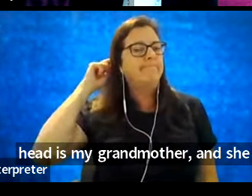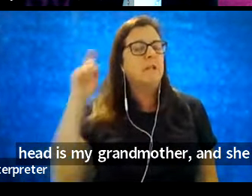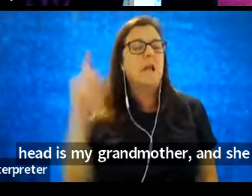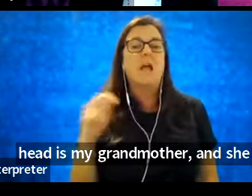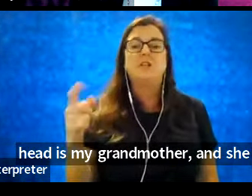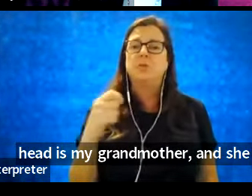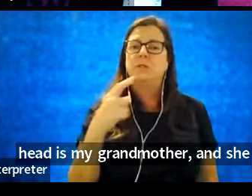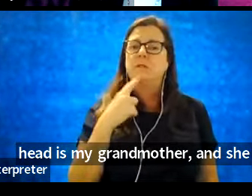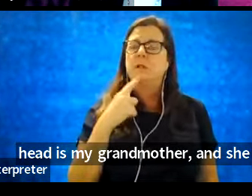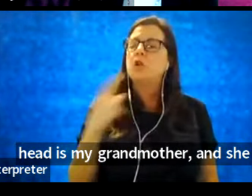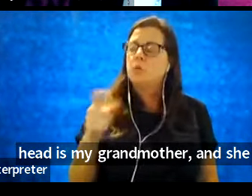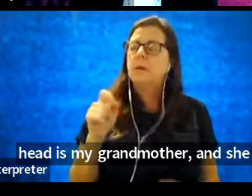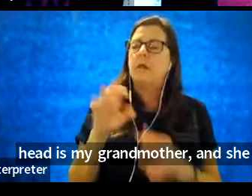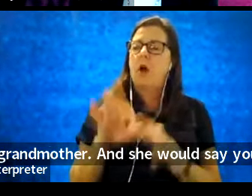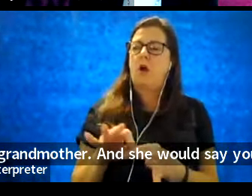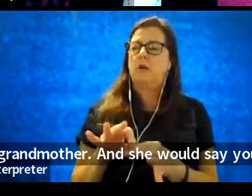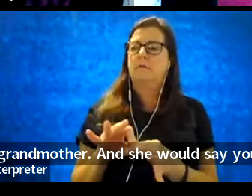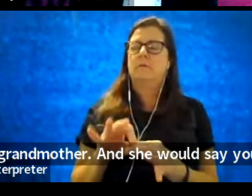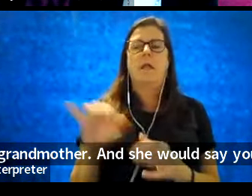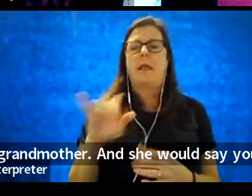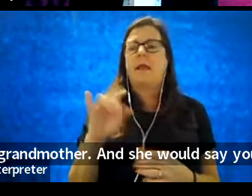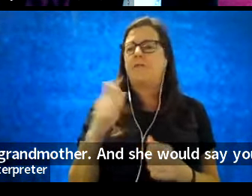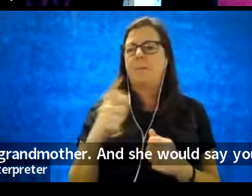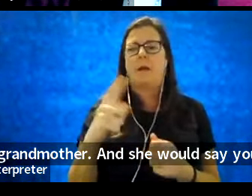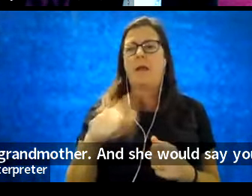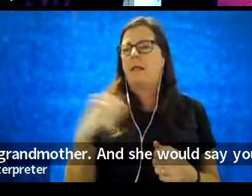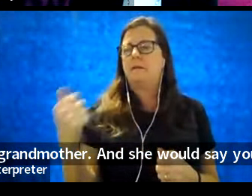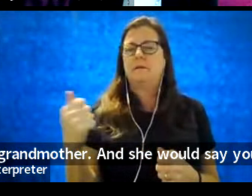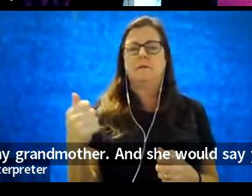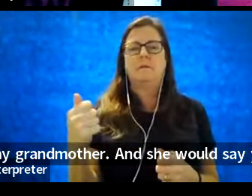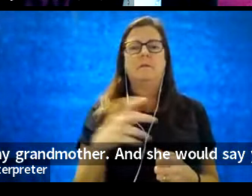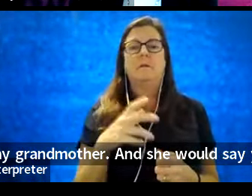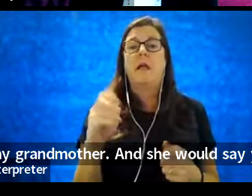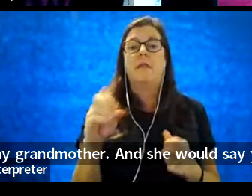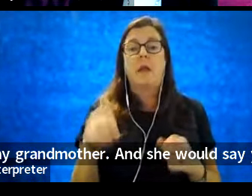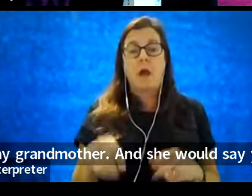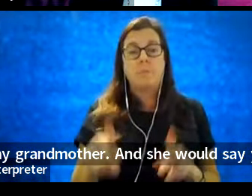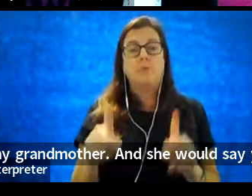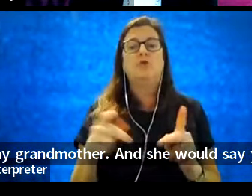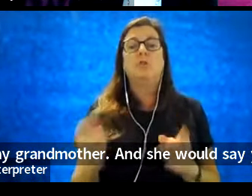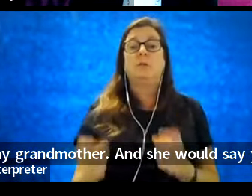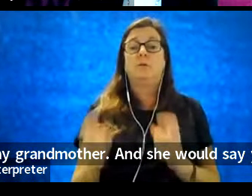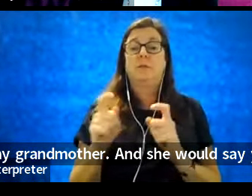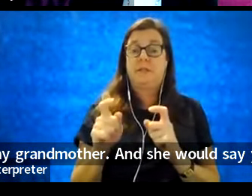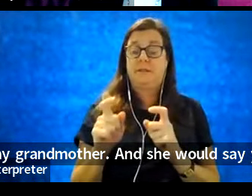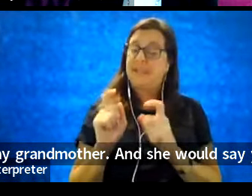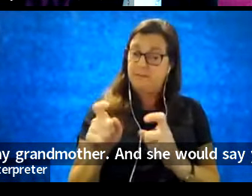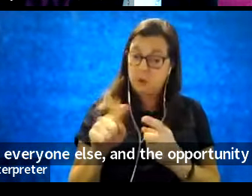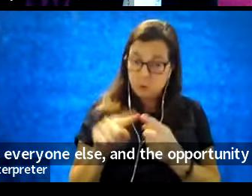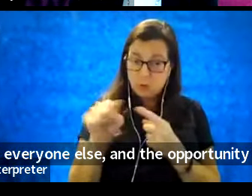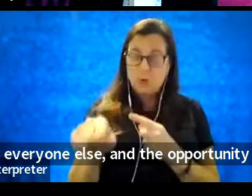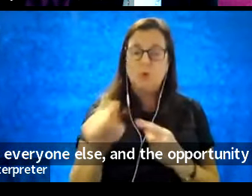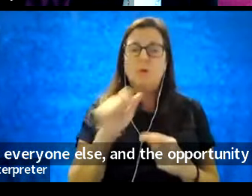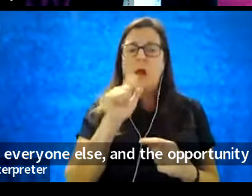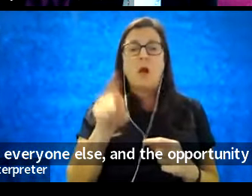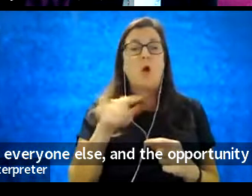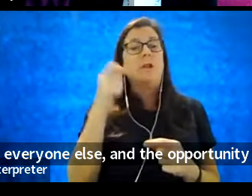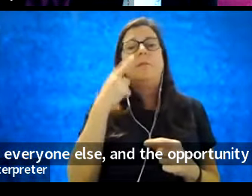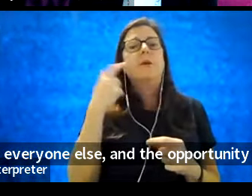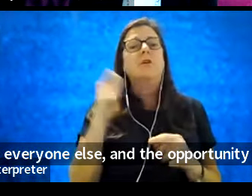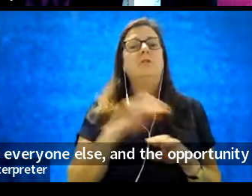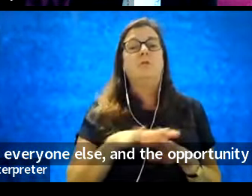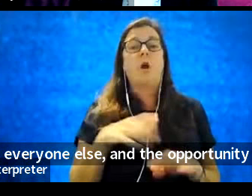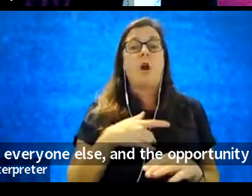would say, you belong, just like everyone else. And the opportunity was given to you, not because you are a